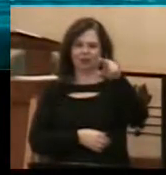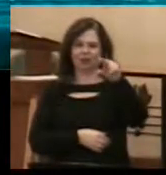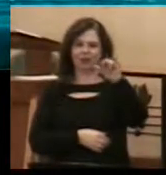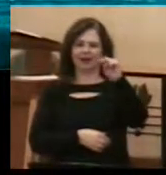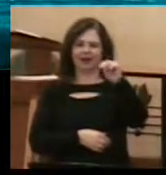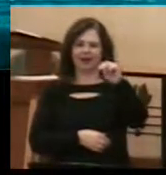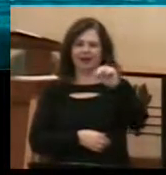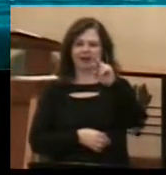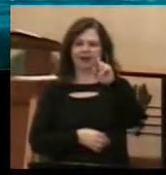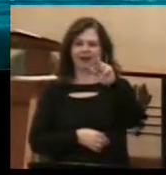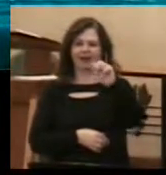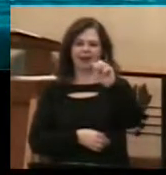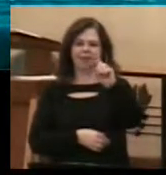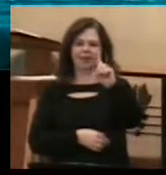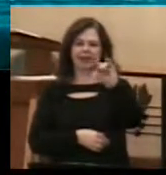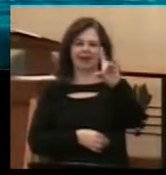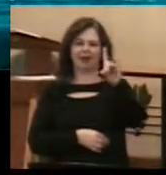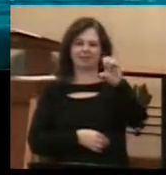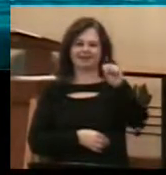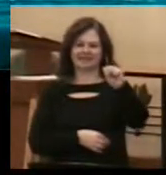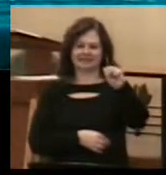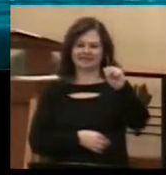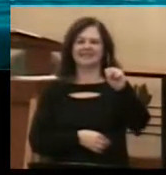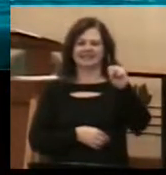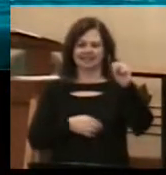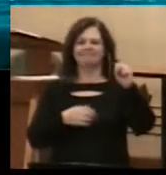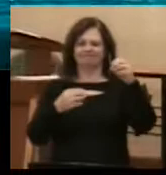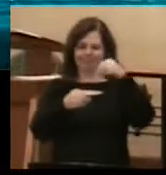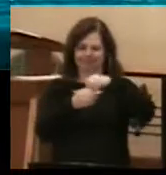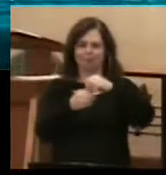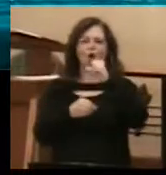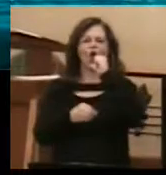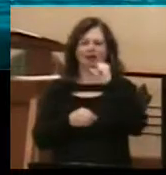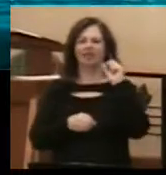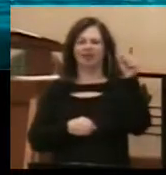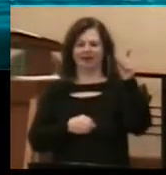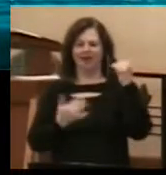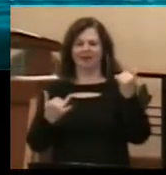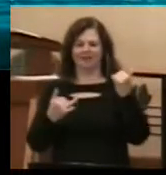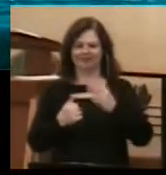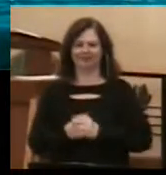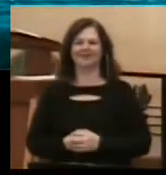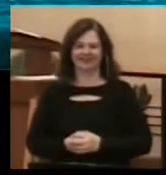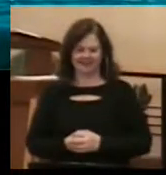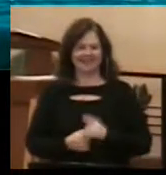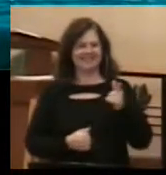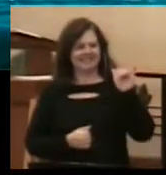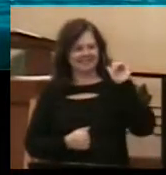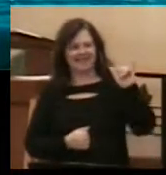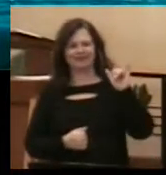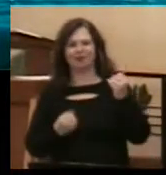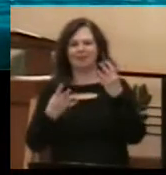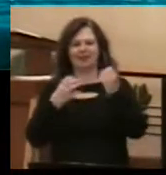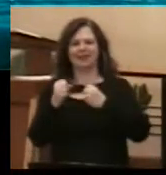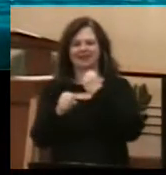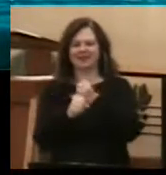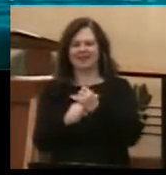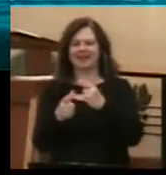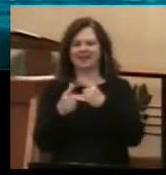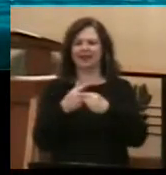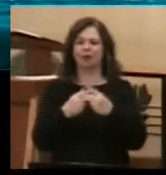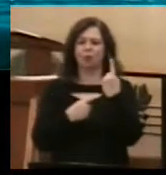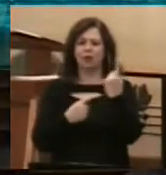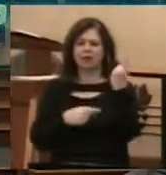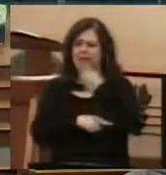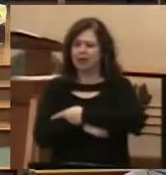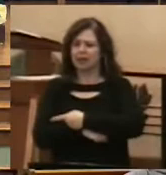a great opportunity for them to share the story, and it lived on in Lake Lore around Pelican Rapids for many years, until one day that bar